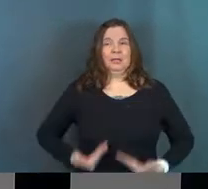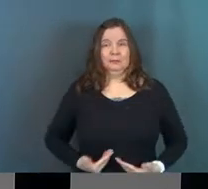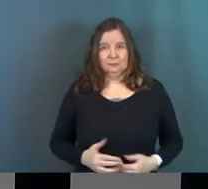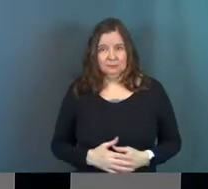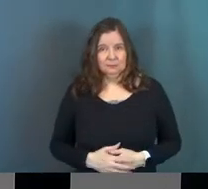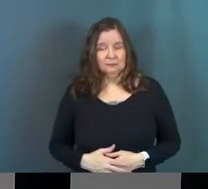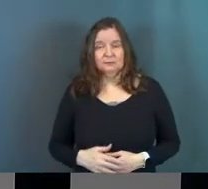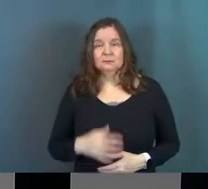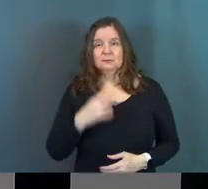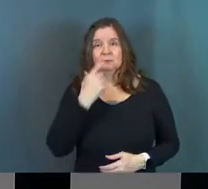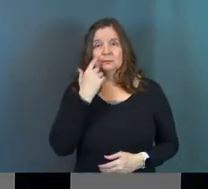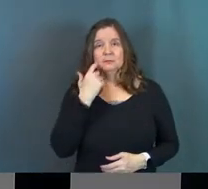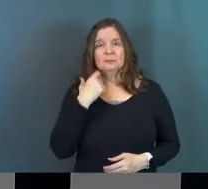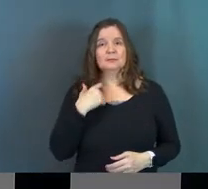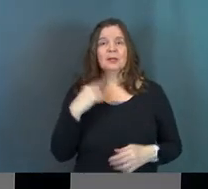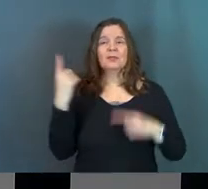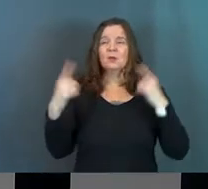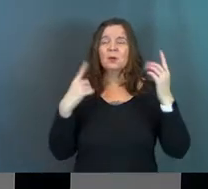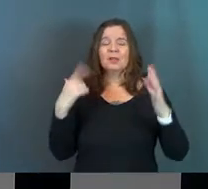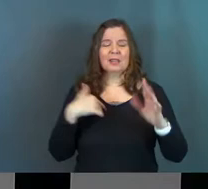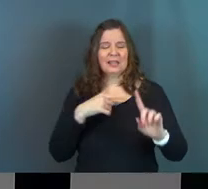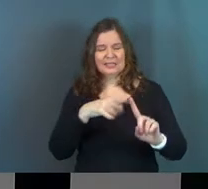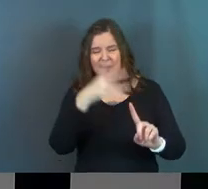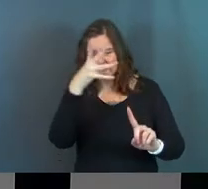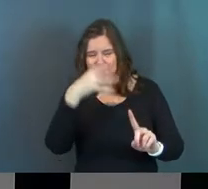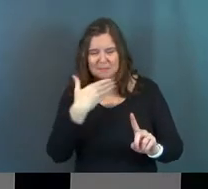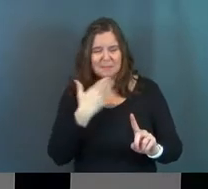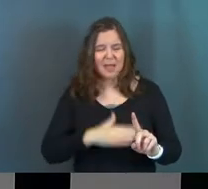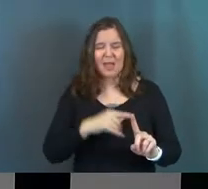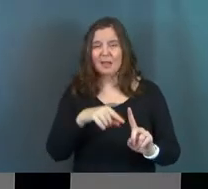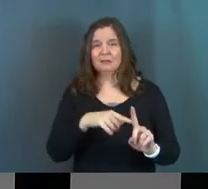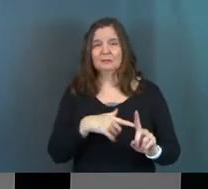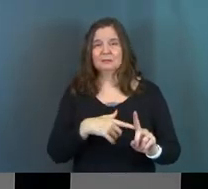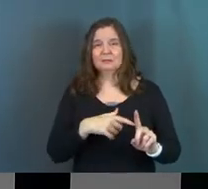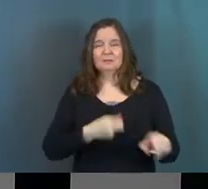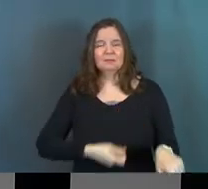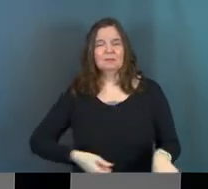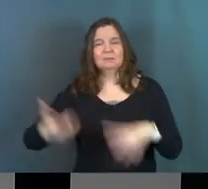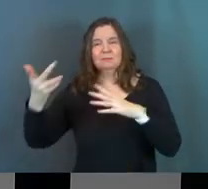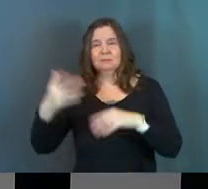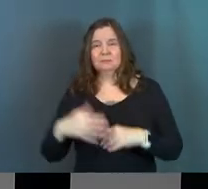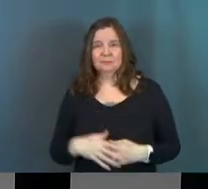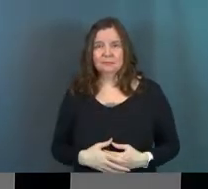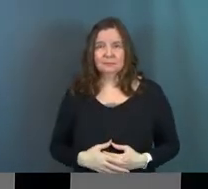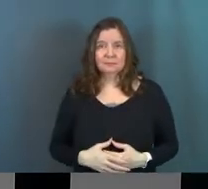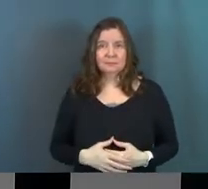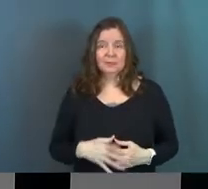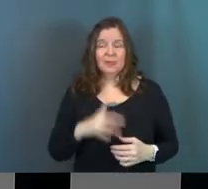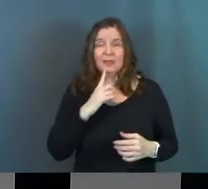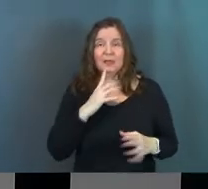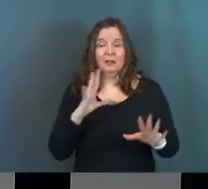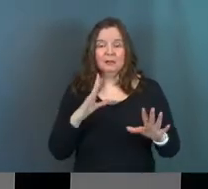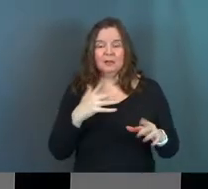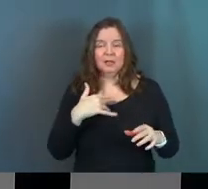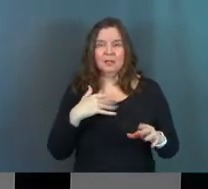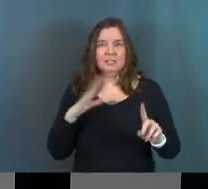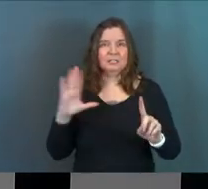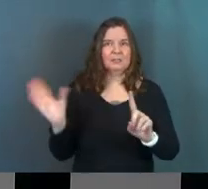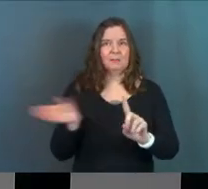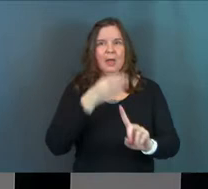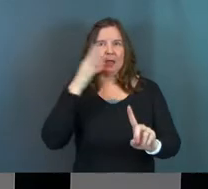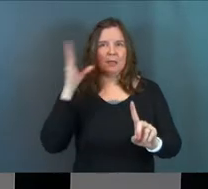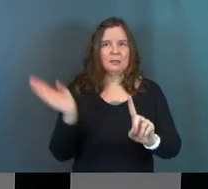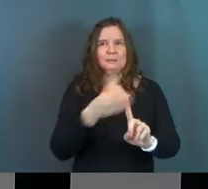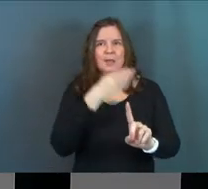that. You know, they tear their clothes. They go crazy like, this guy is bad. And that's their point. They're like, he said it. That's it. You're in trouble. And they all start smacking